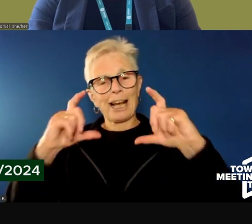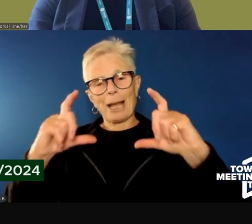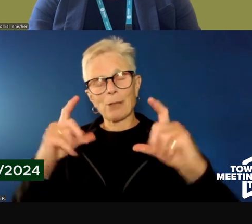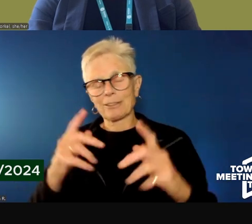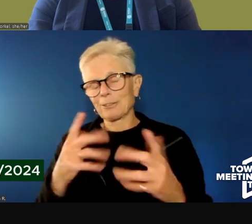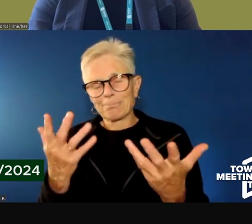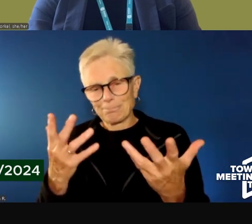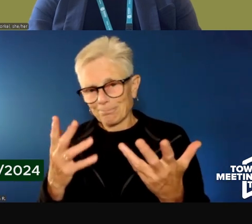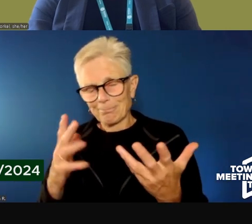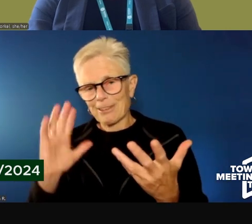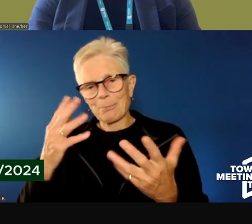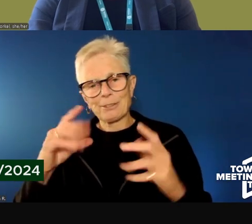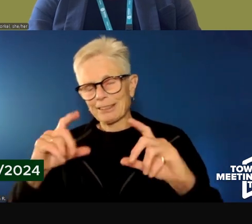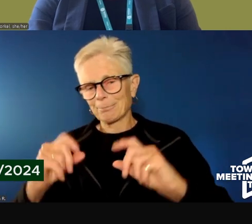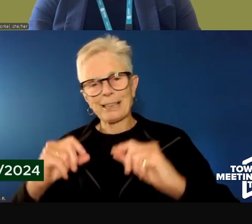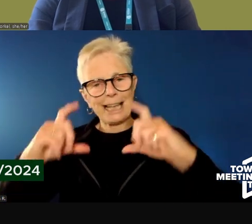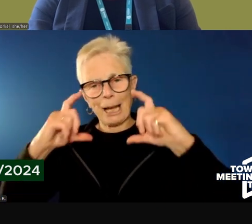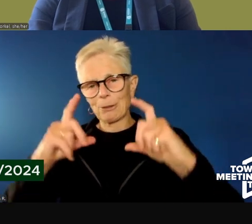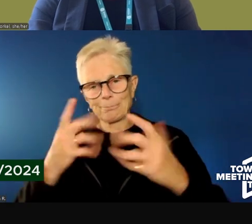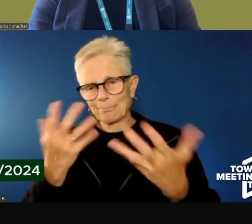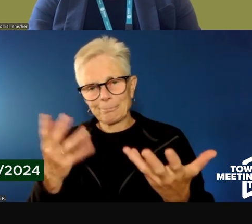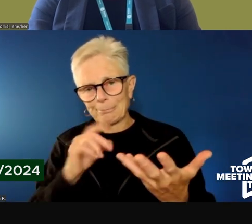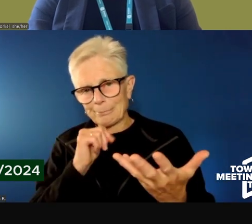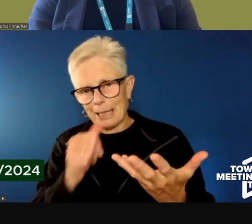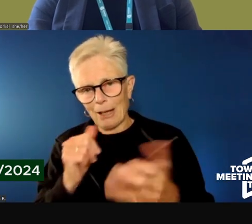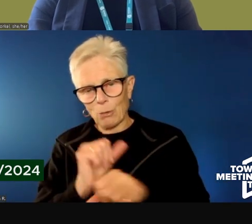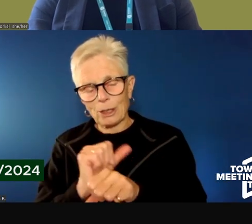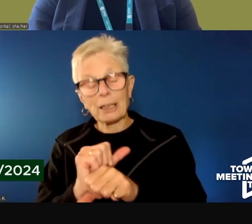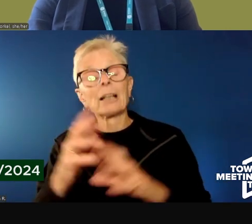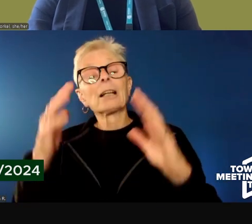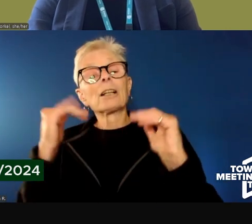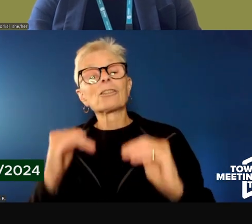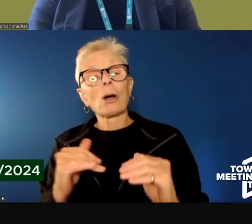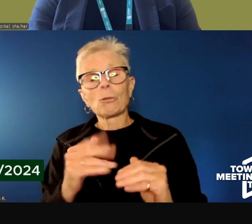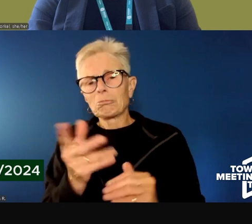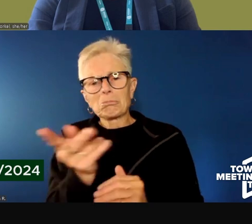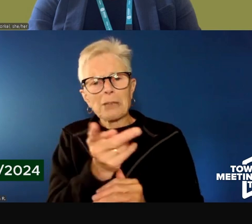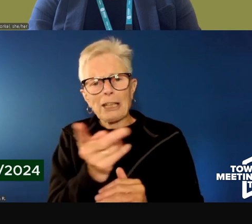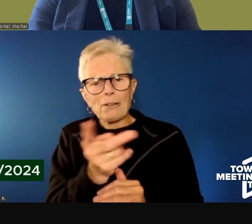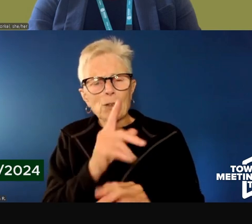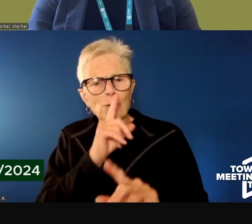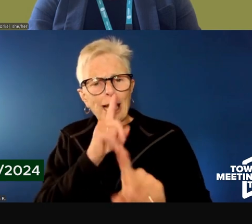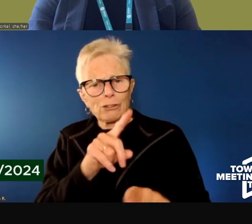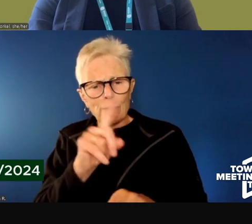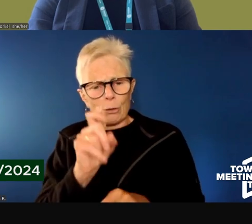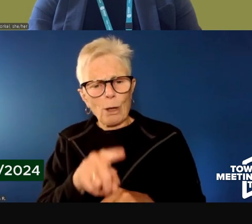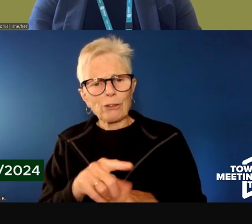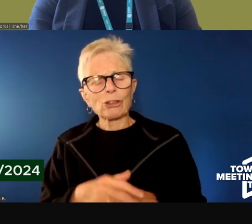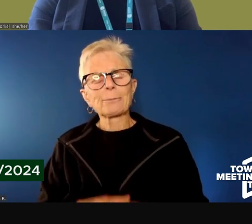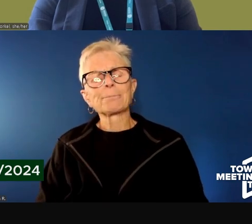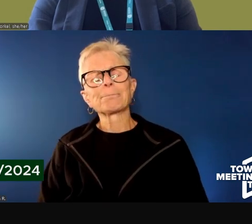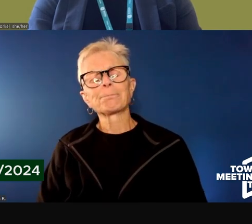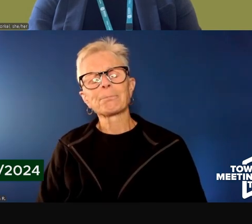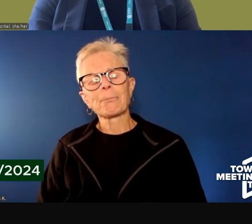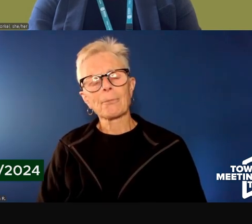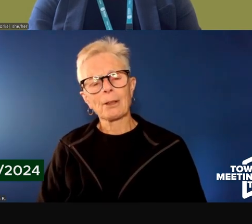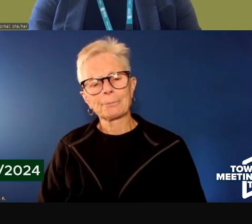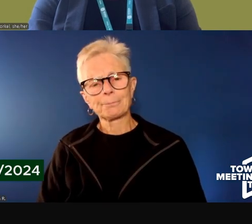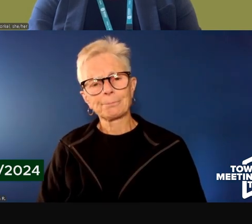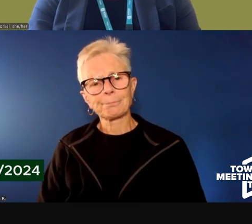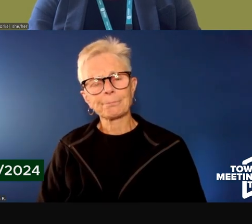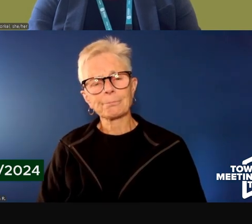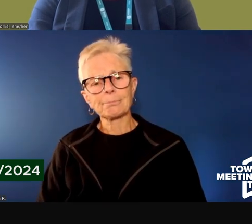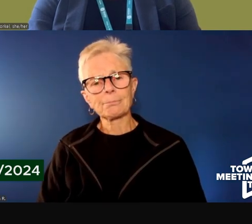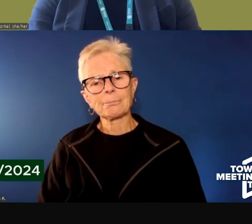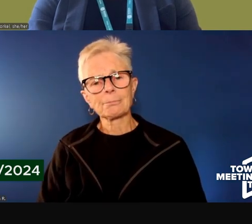So I think either one of you could answer this next question, Maureen or Charlotte. And actually, I think